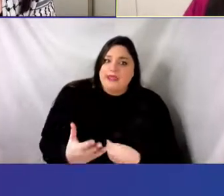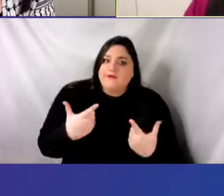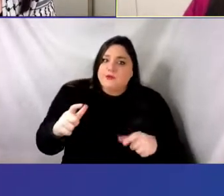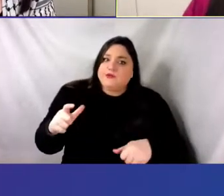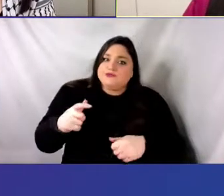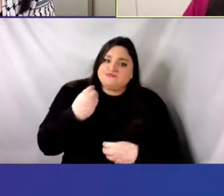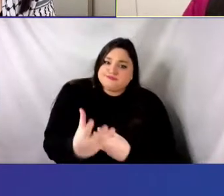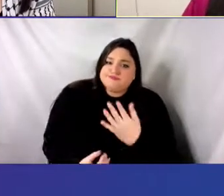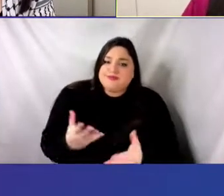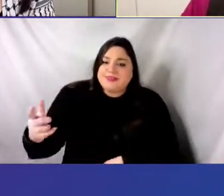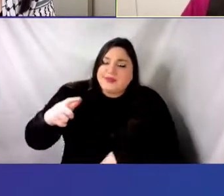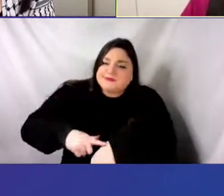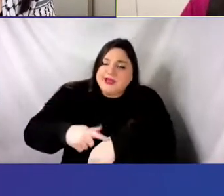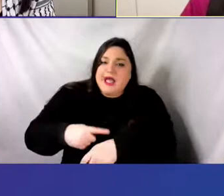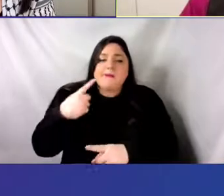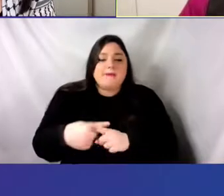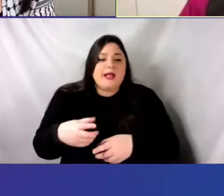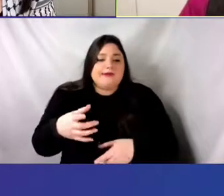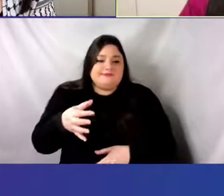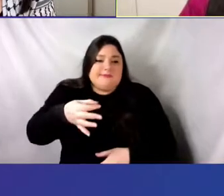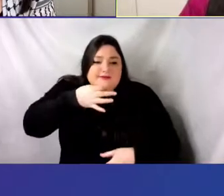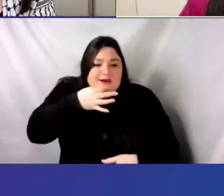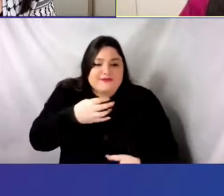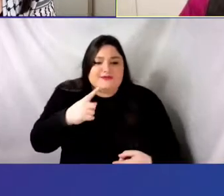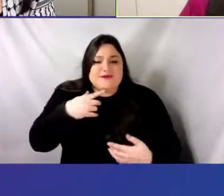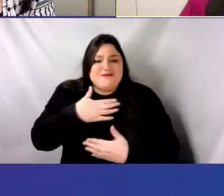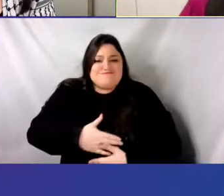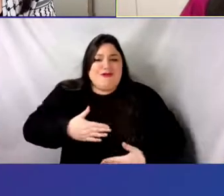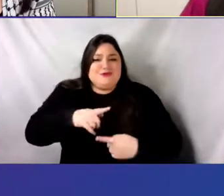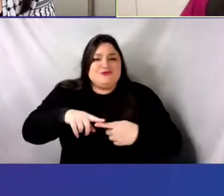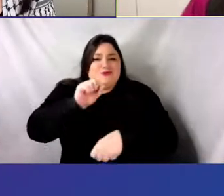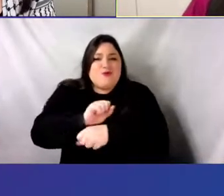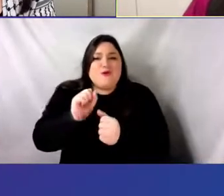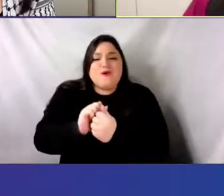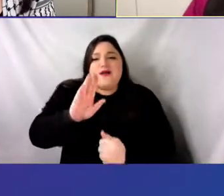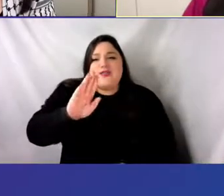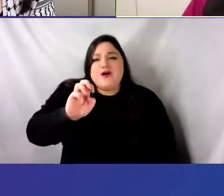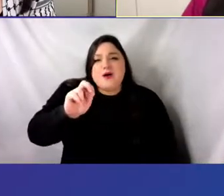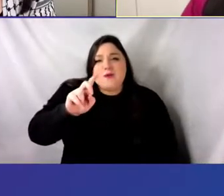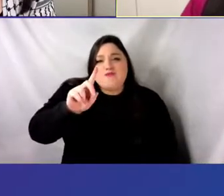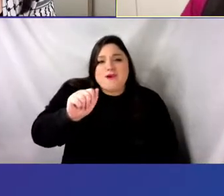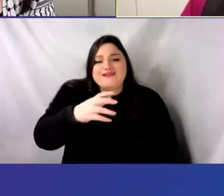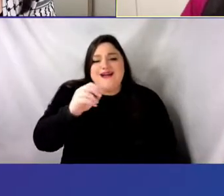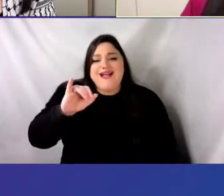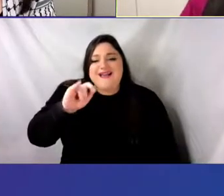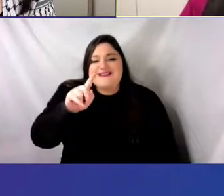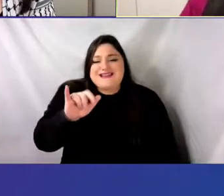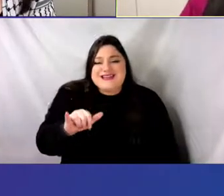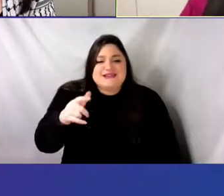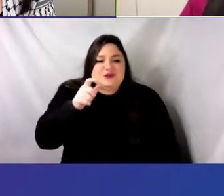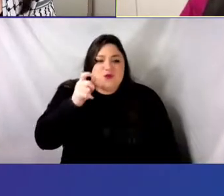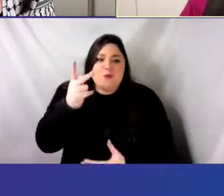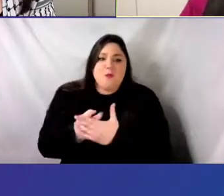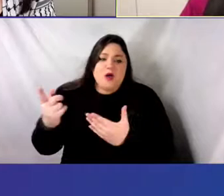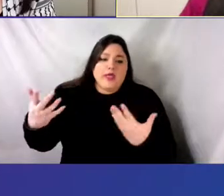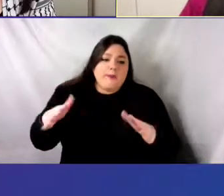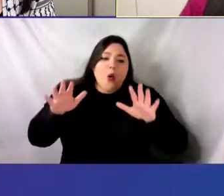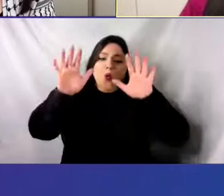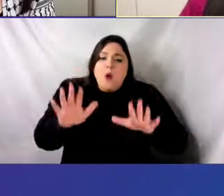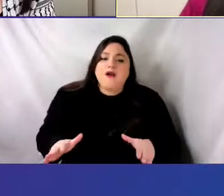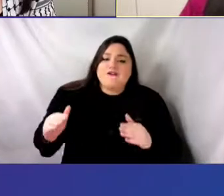whom are incredible colleagues and have been a true joy to work with. I'm so grateful for their commitment and laughter and rigor.